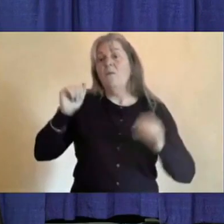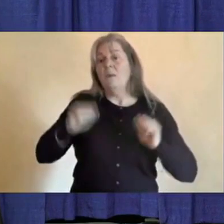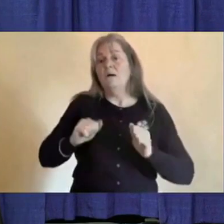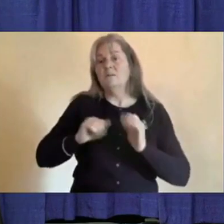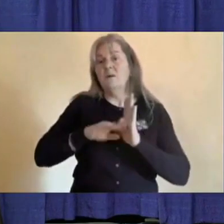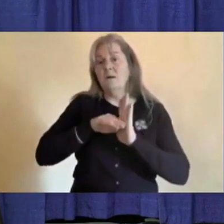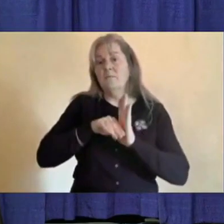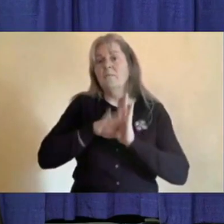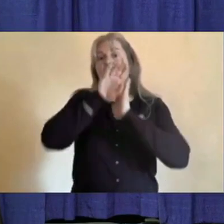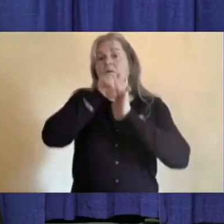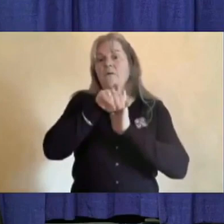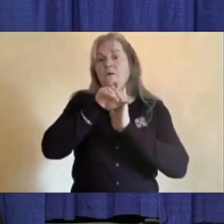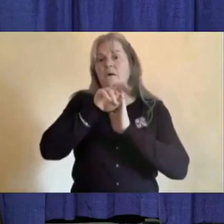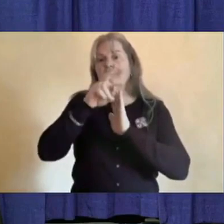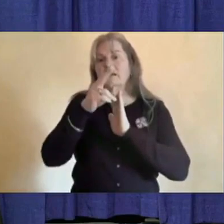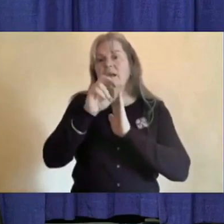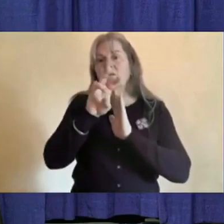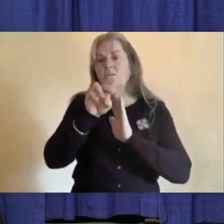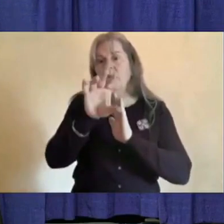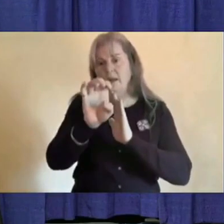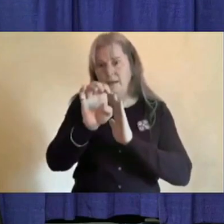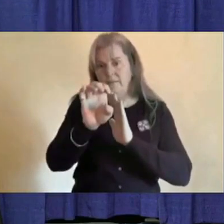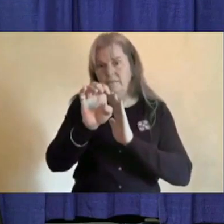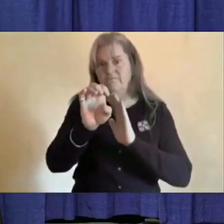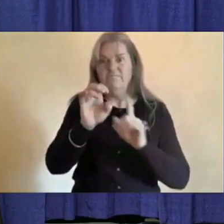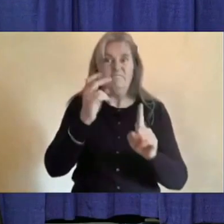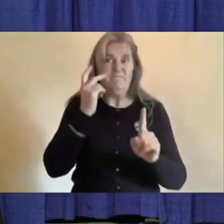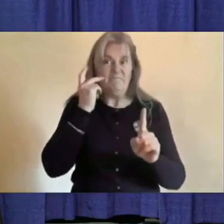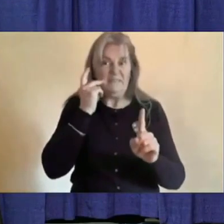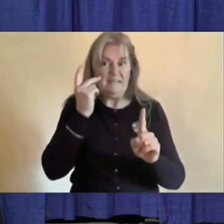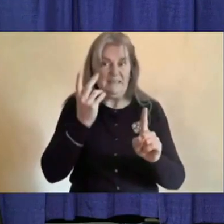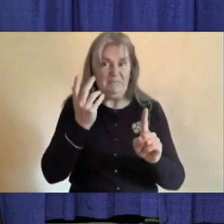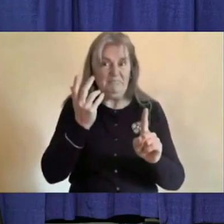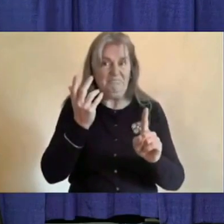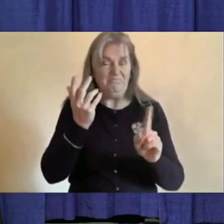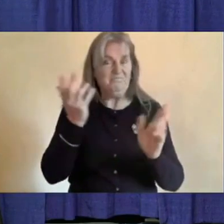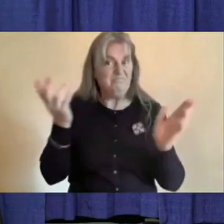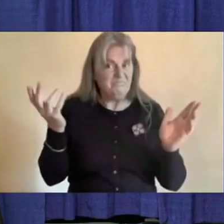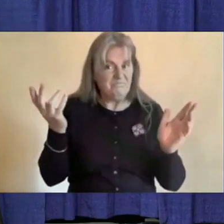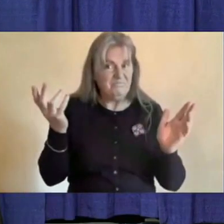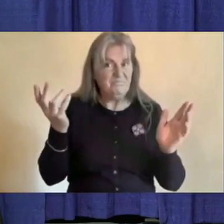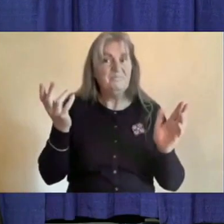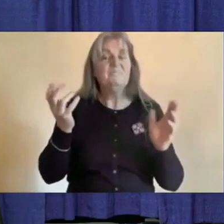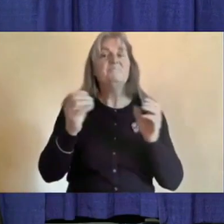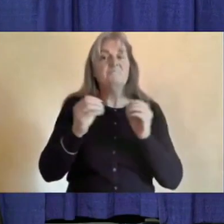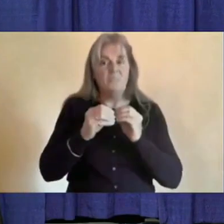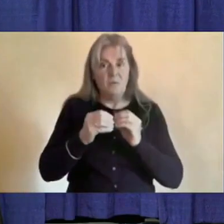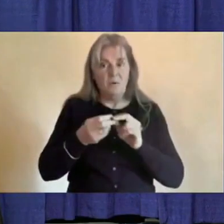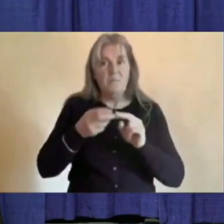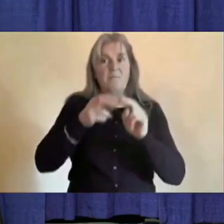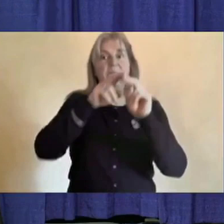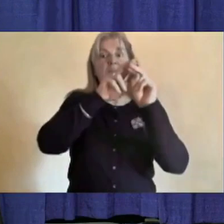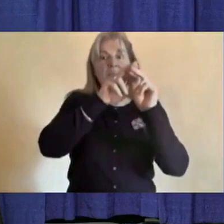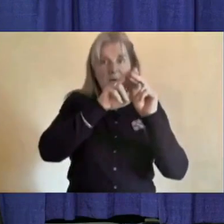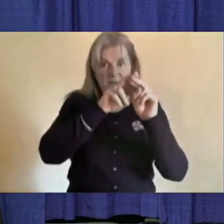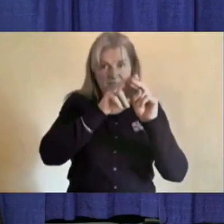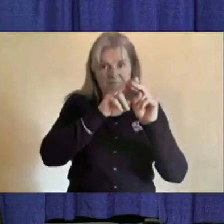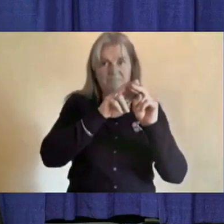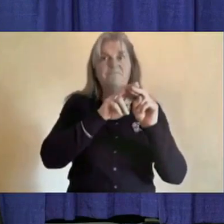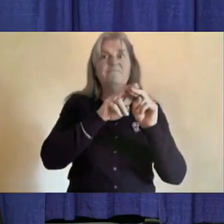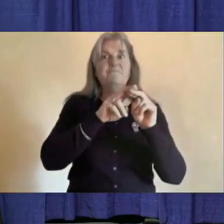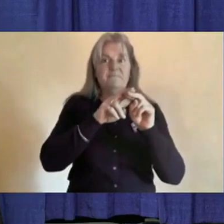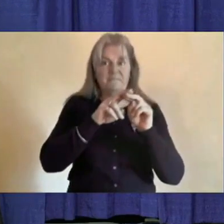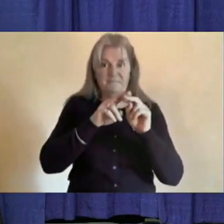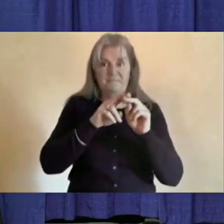we're seeing some significant increased activity resulting in a higher number of cases being diagnosed daily in many